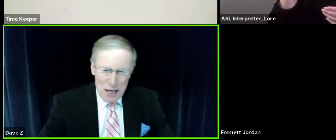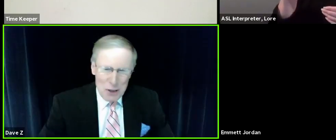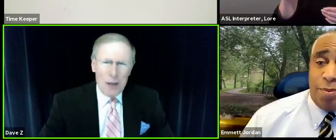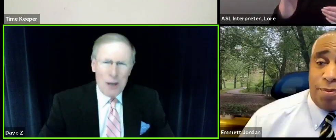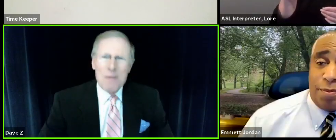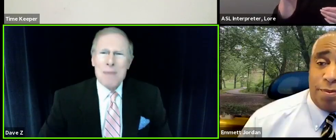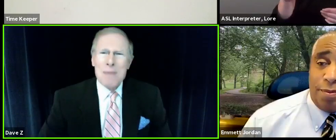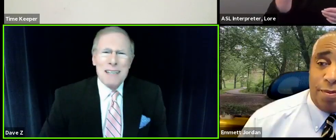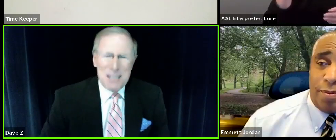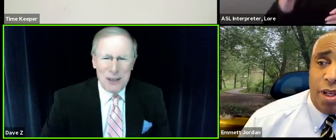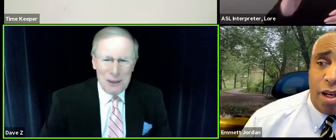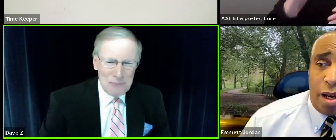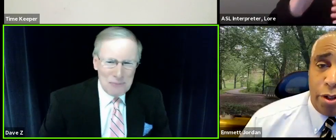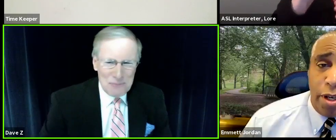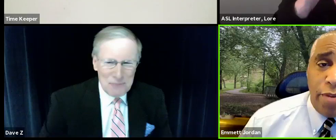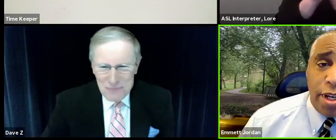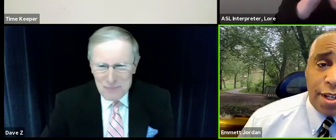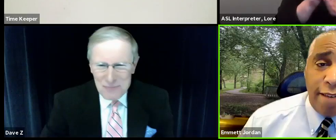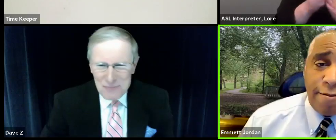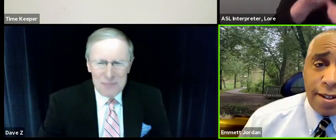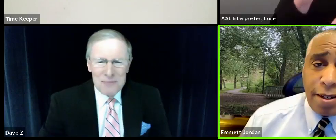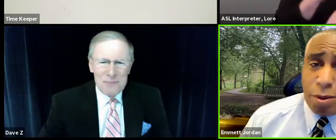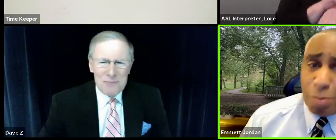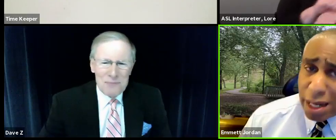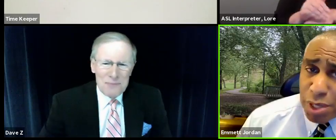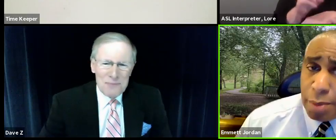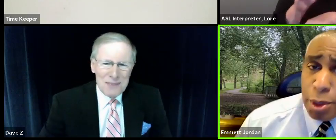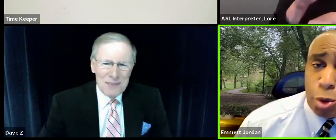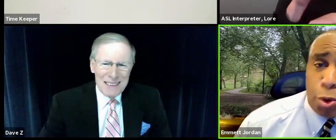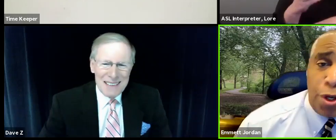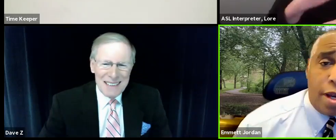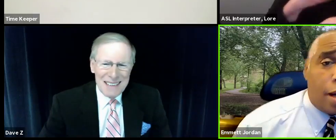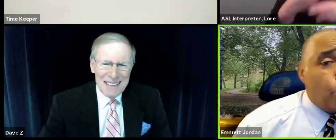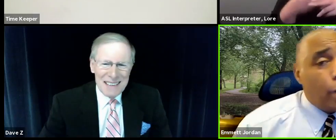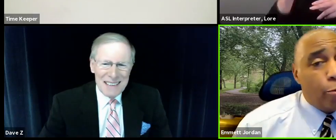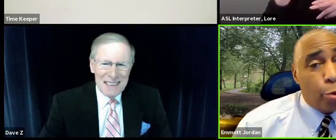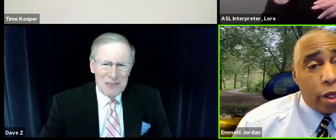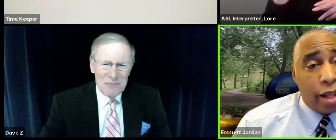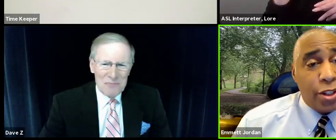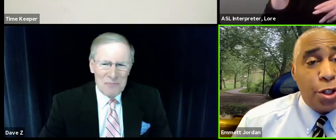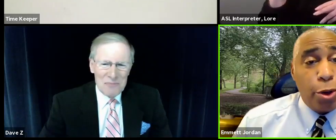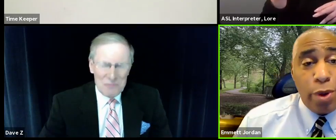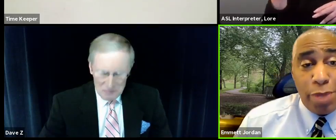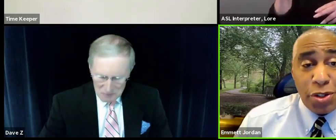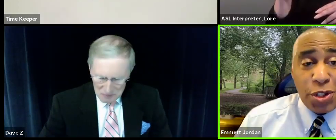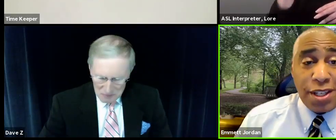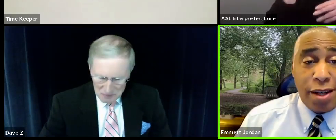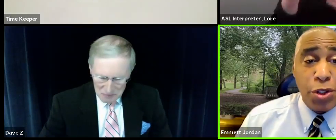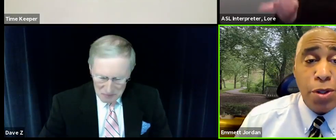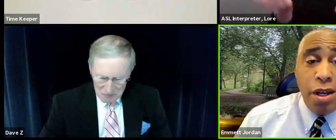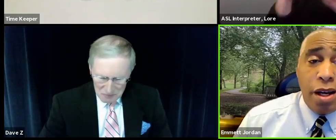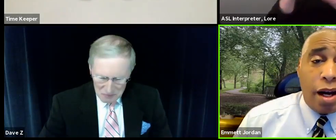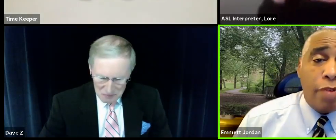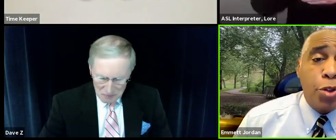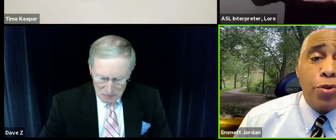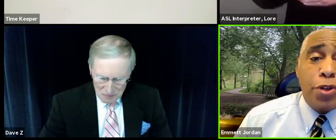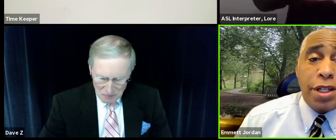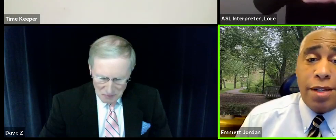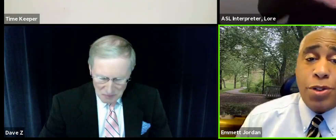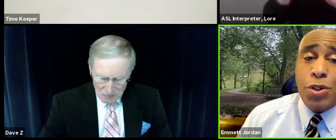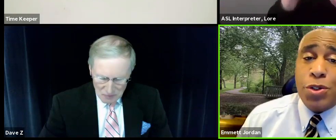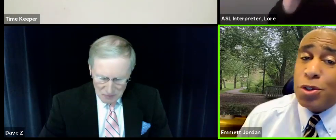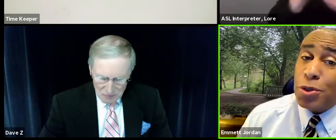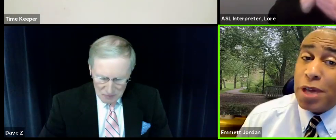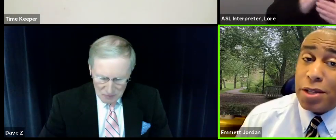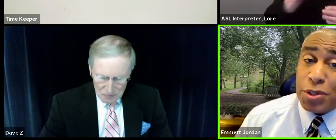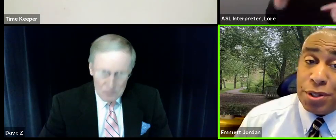evening, Dave. My name is Emmett Jordan, and I'm running for re-election to the Greenbelt City Council. I've served on